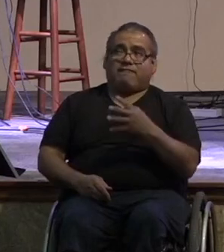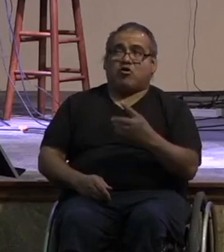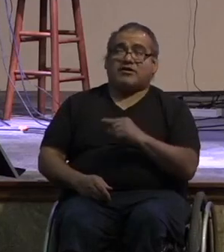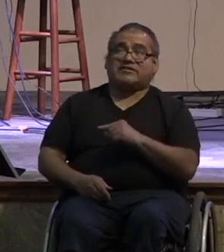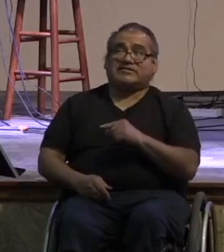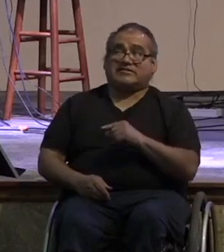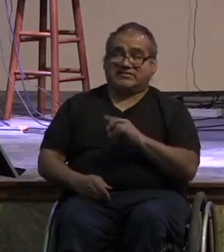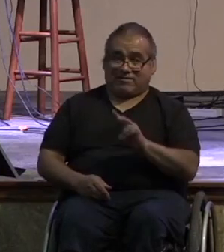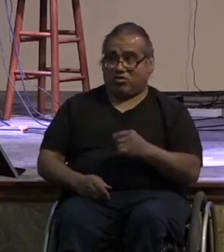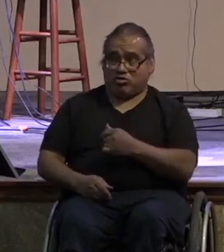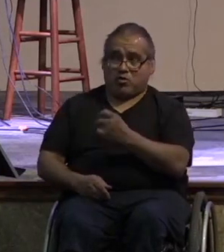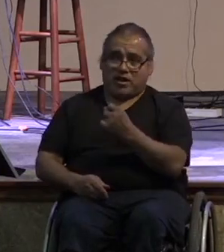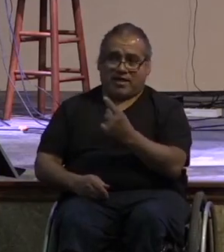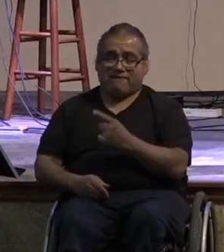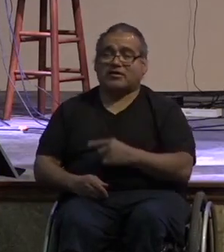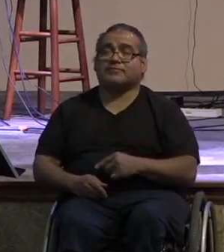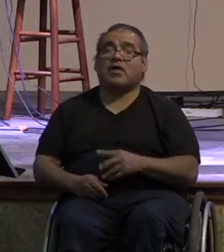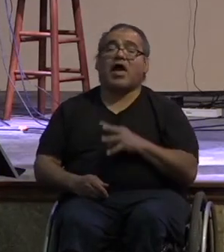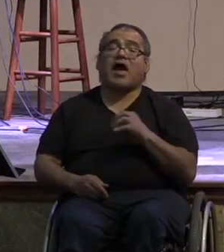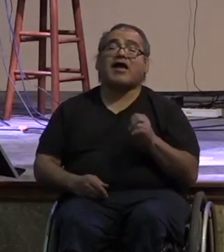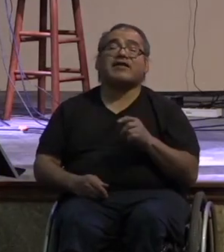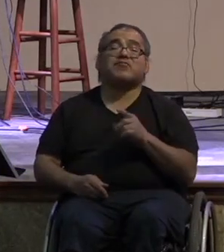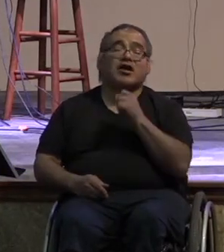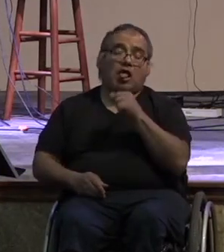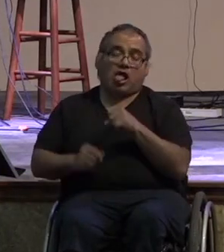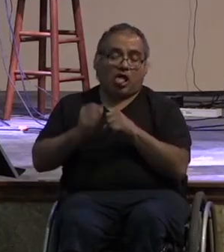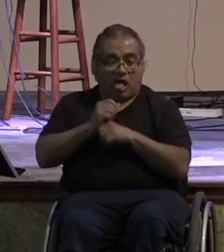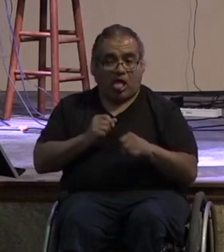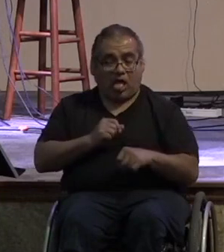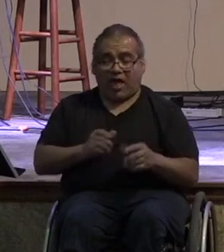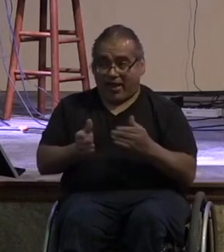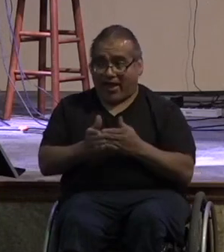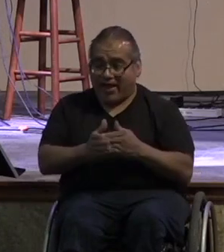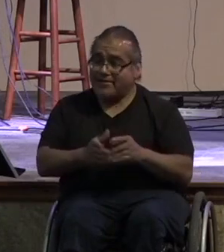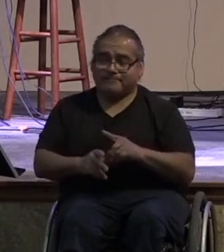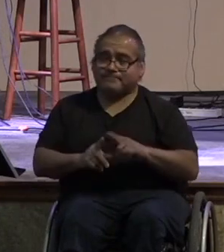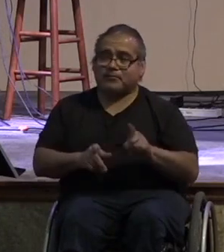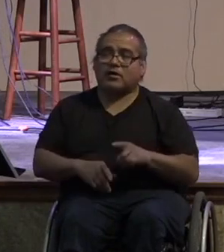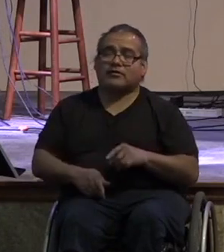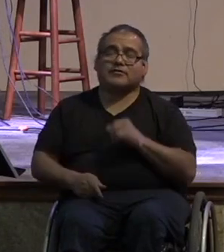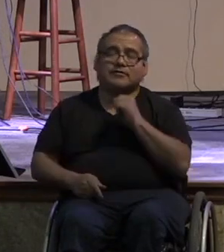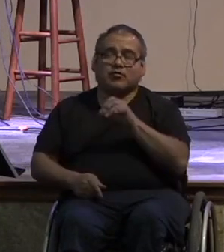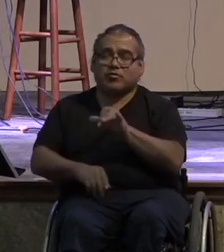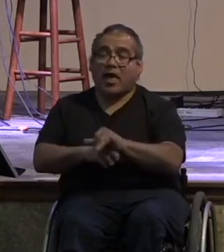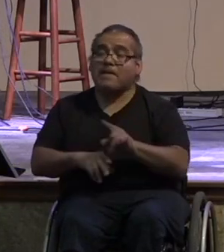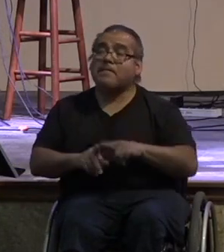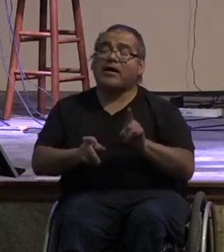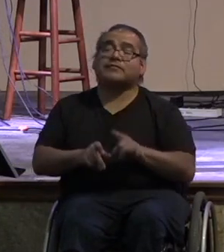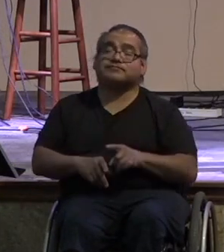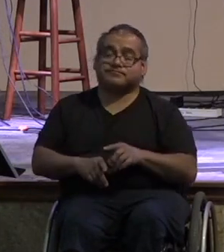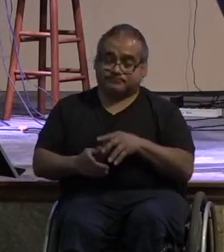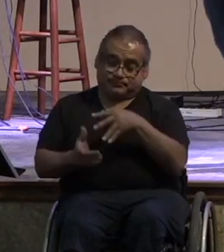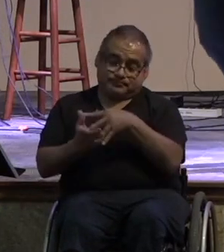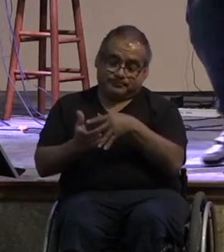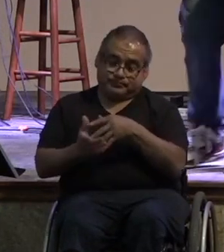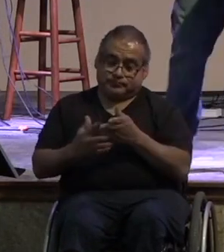we're going to touch on parts of those i'm not going to i'm not going to belabor it and read each of them over and over again so as i studied